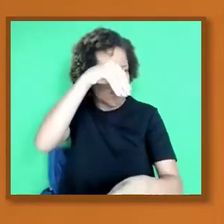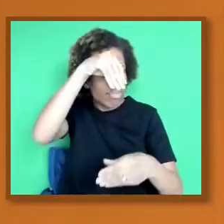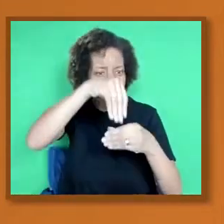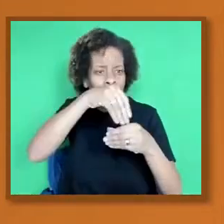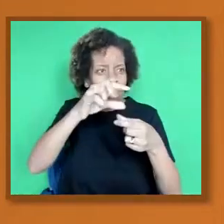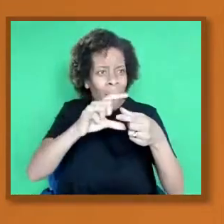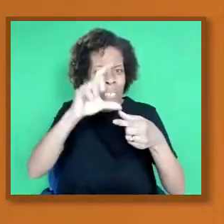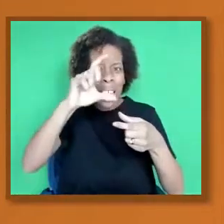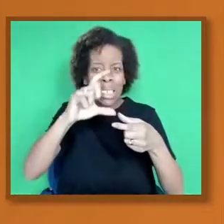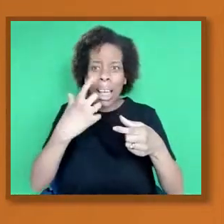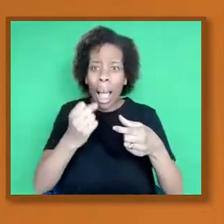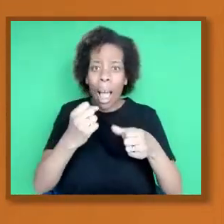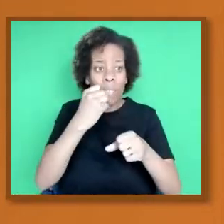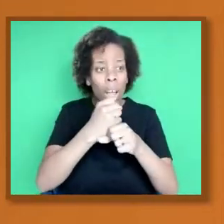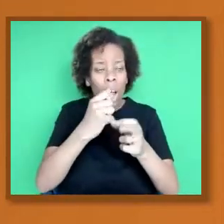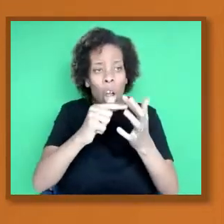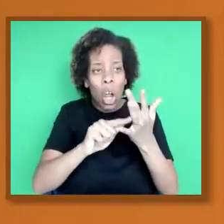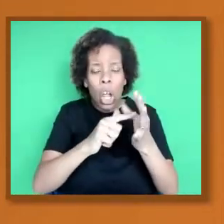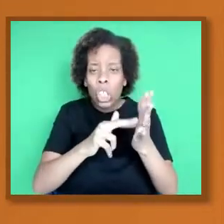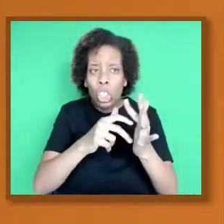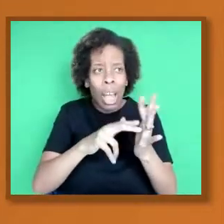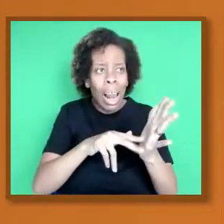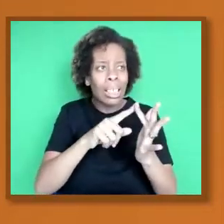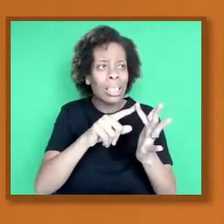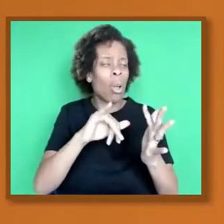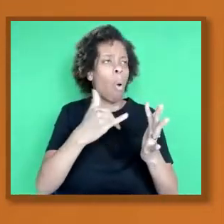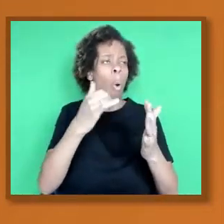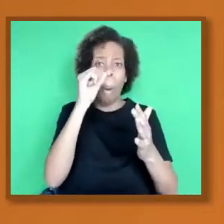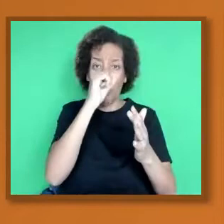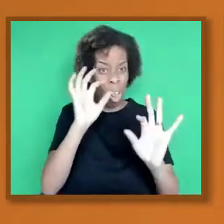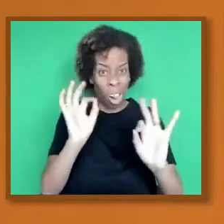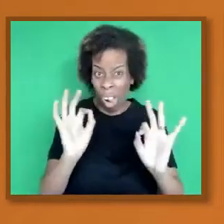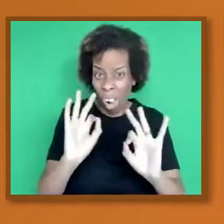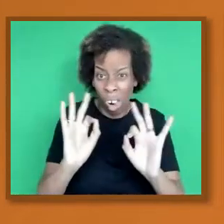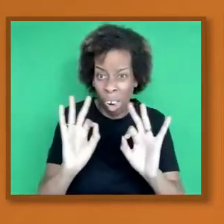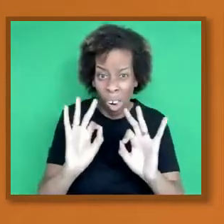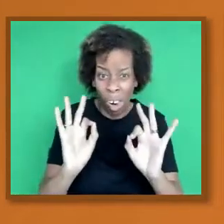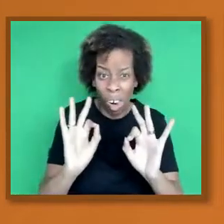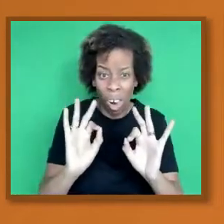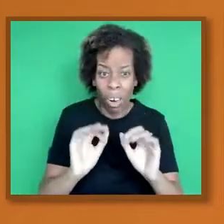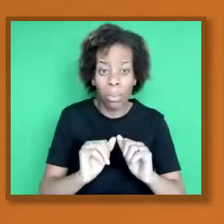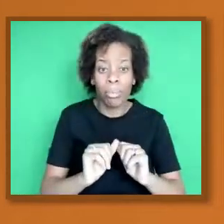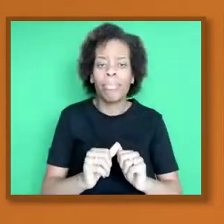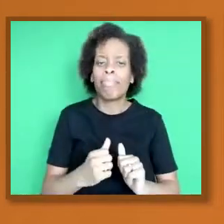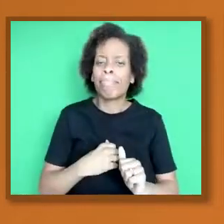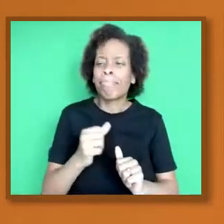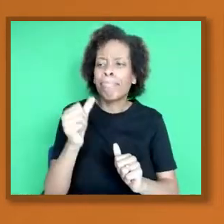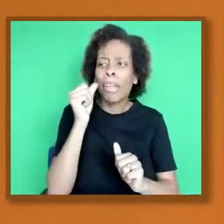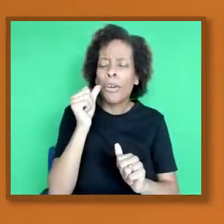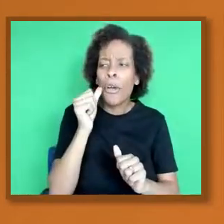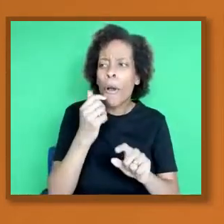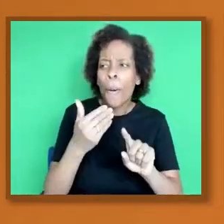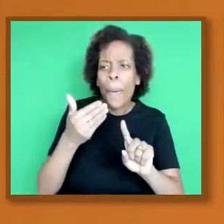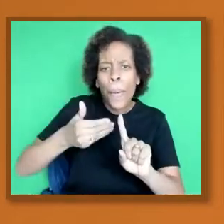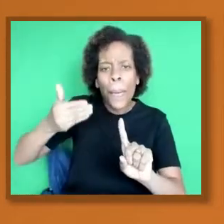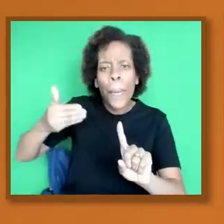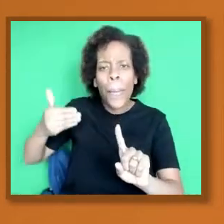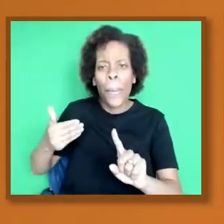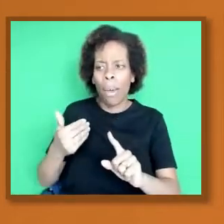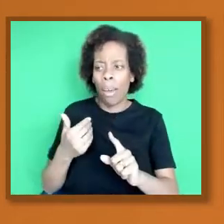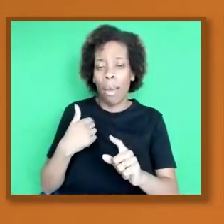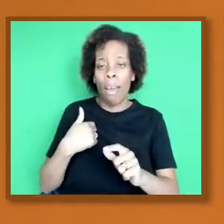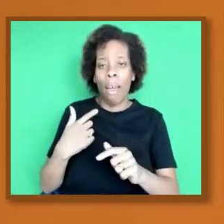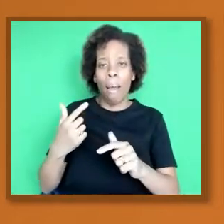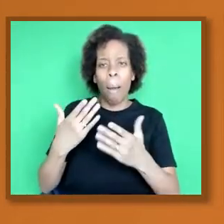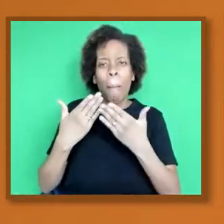in fact, I know a few months ago, the various Muslim imams have actually produced a fact sheet with this information